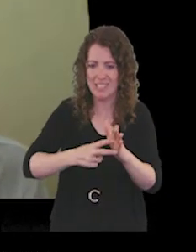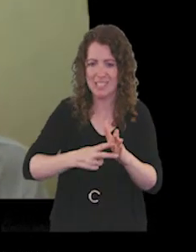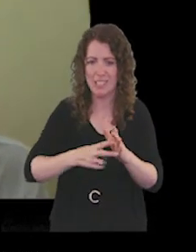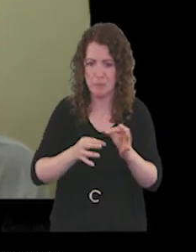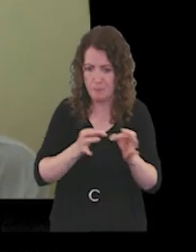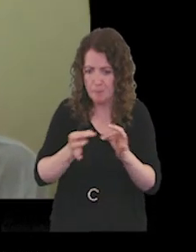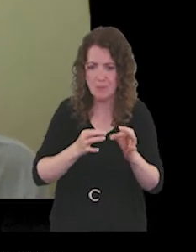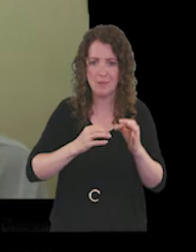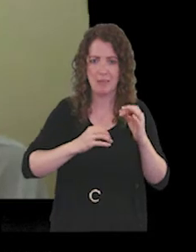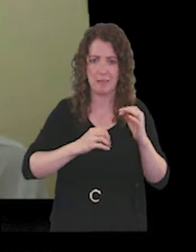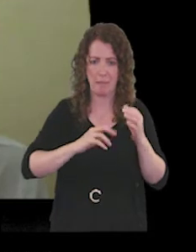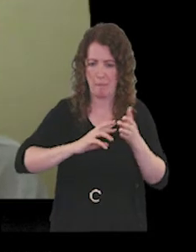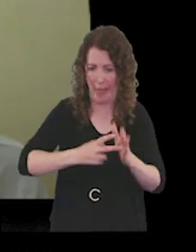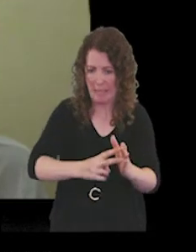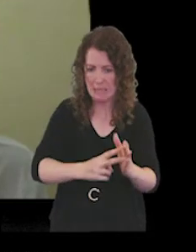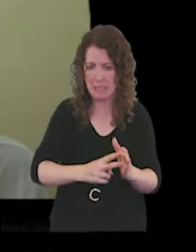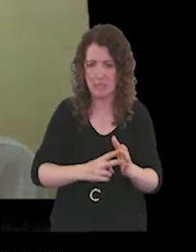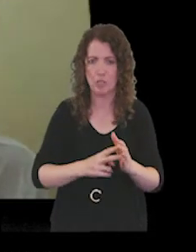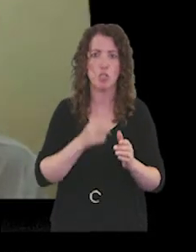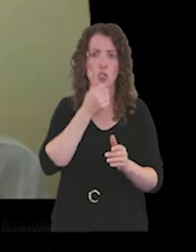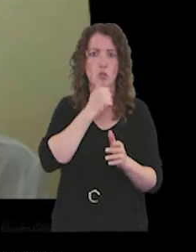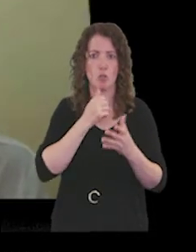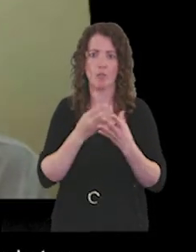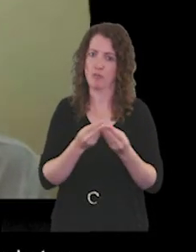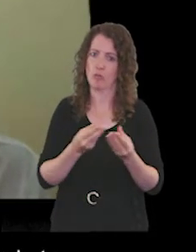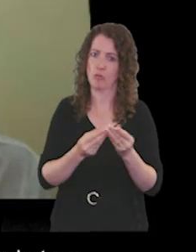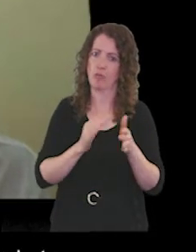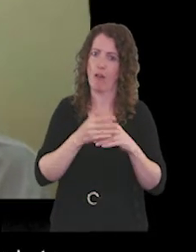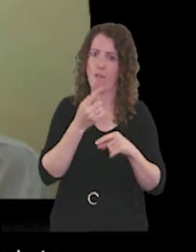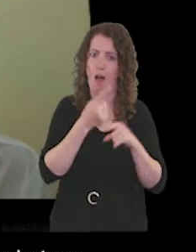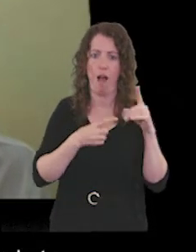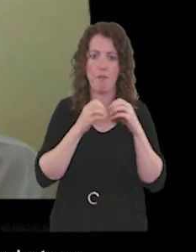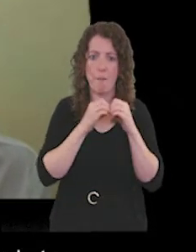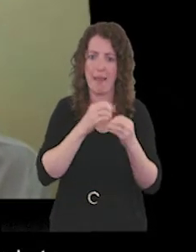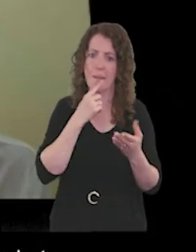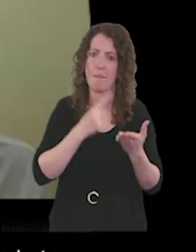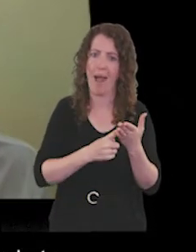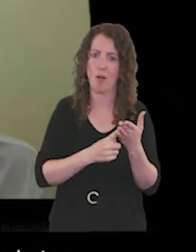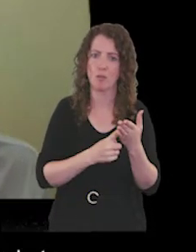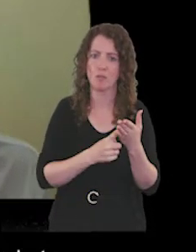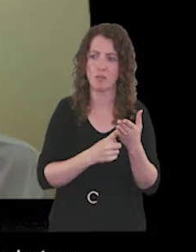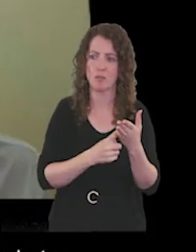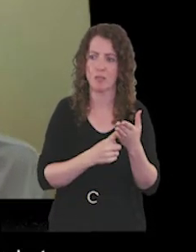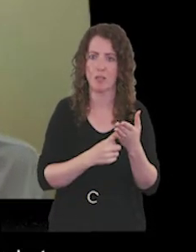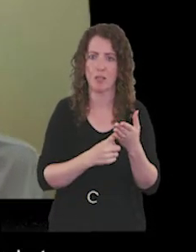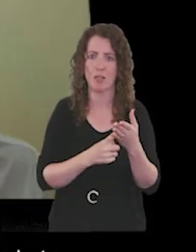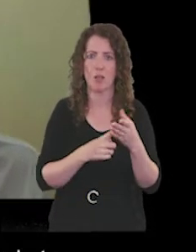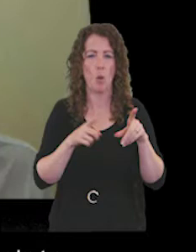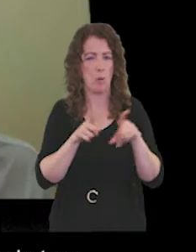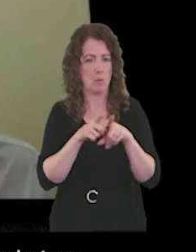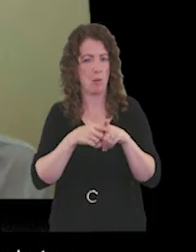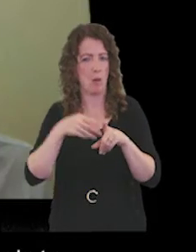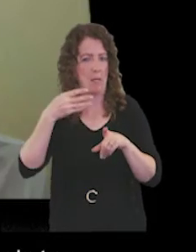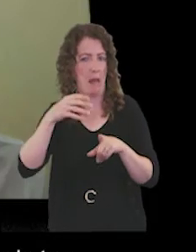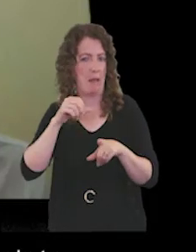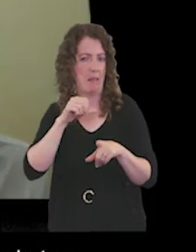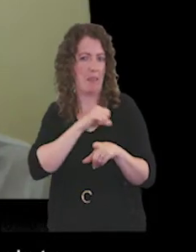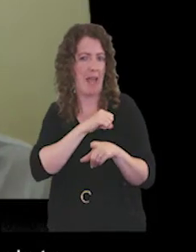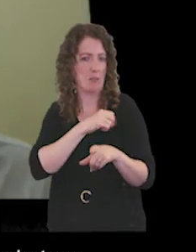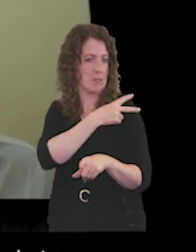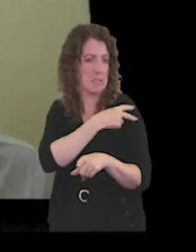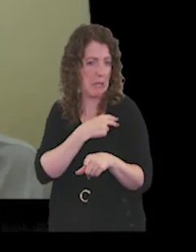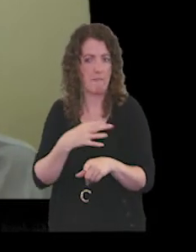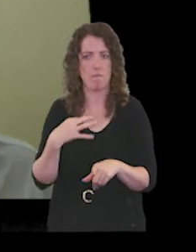the resources we have you know over half a billion pounds um and the nine thousand plus staff and volunteers that can